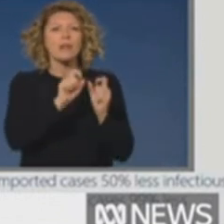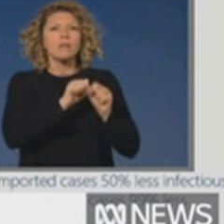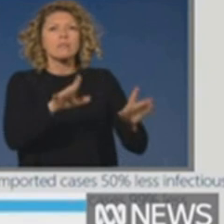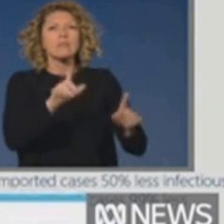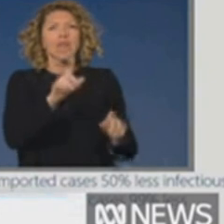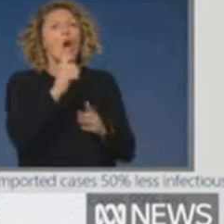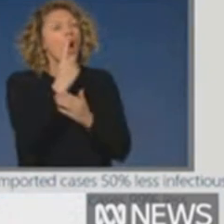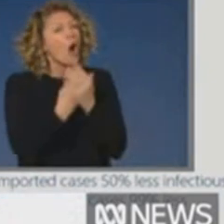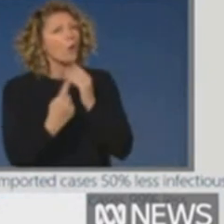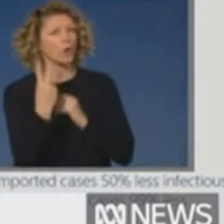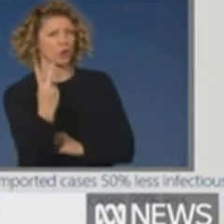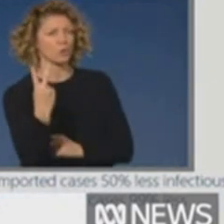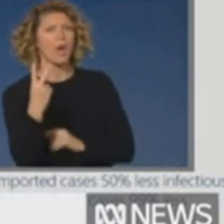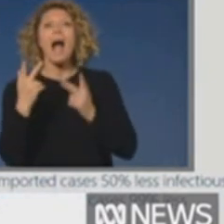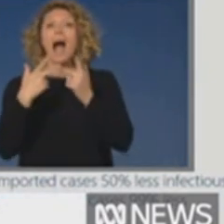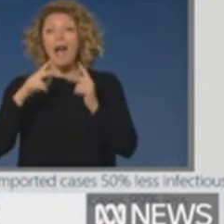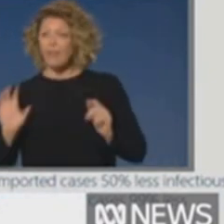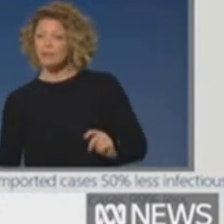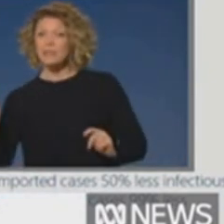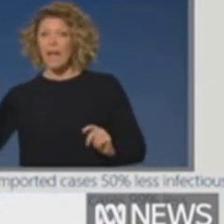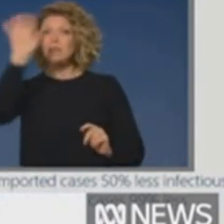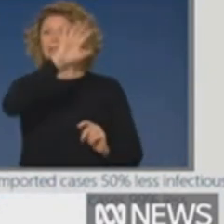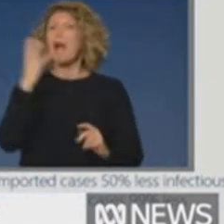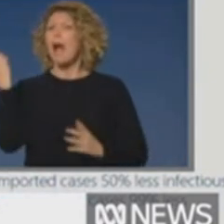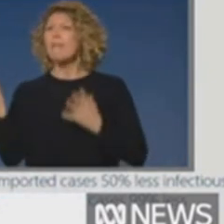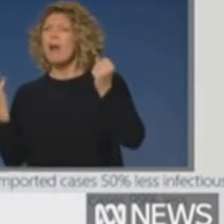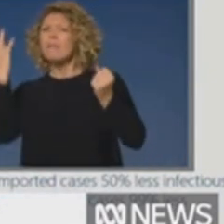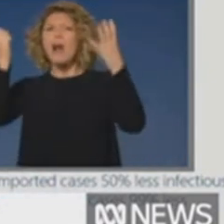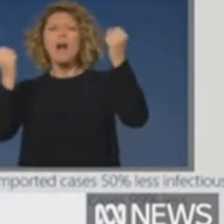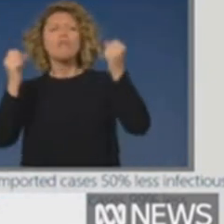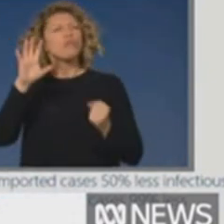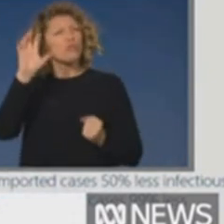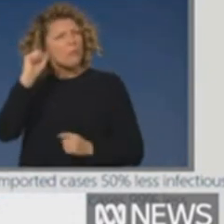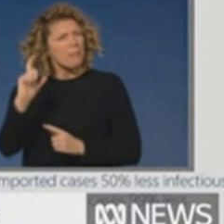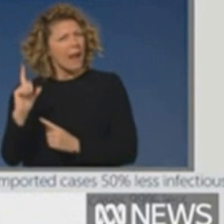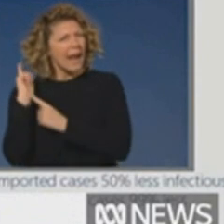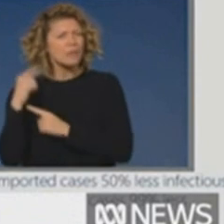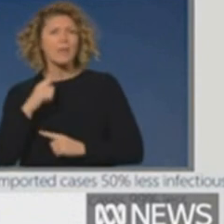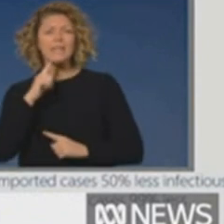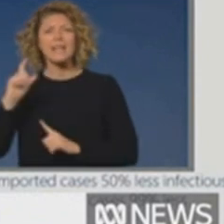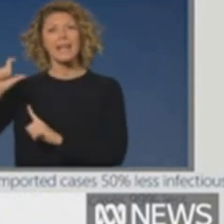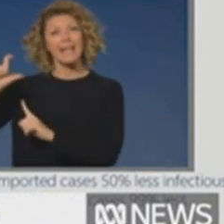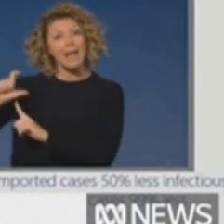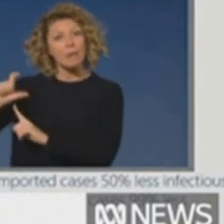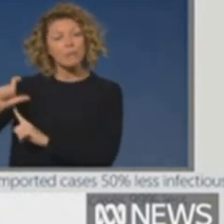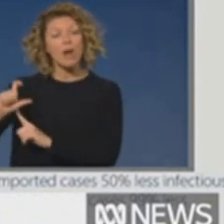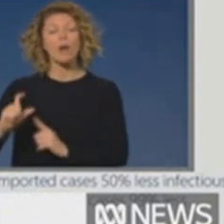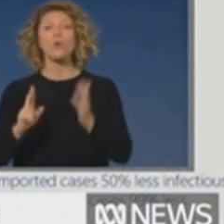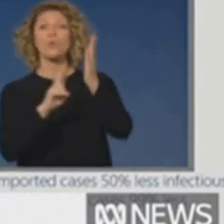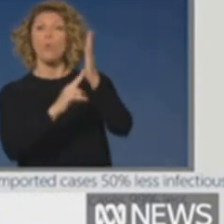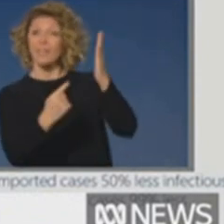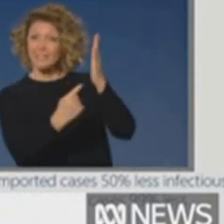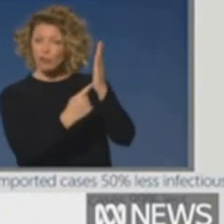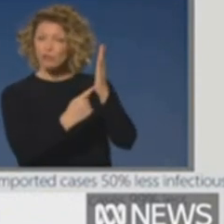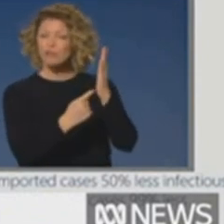because although other jurisdictions have had cases, remember last week I said ACT and the Northern Territory